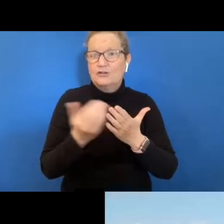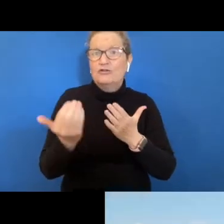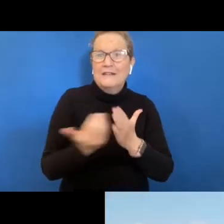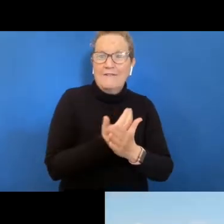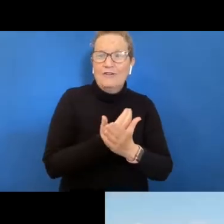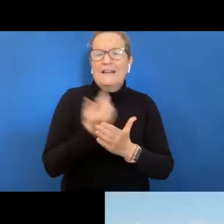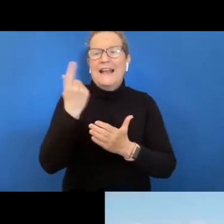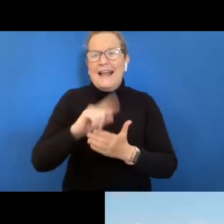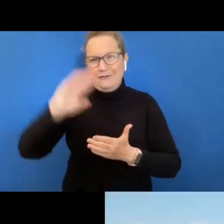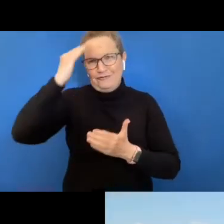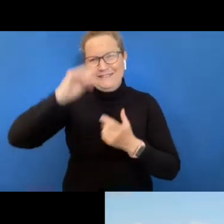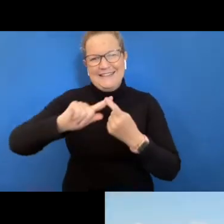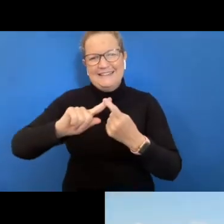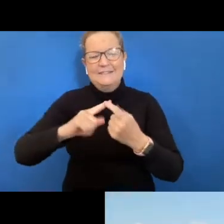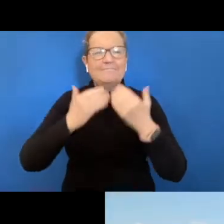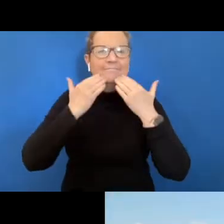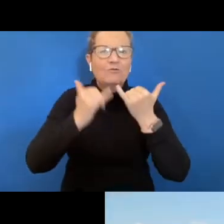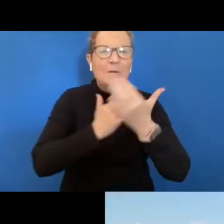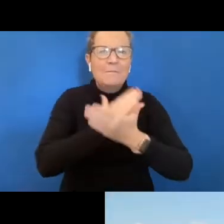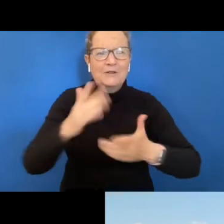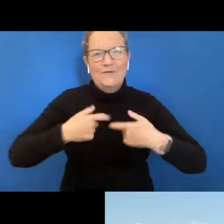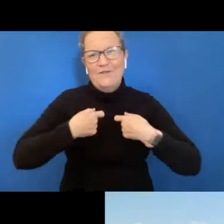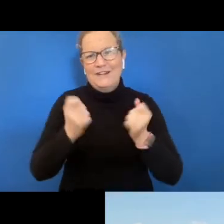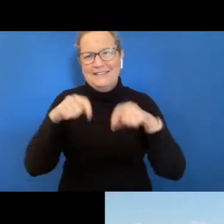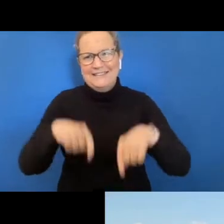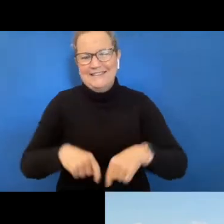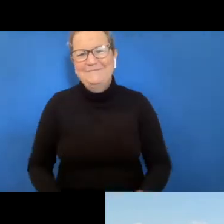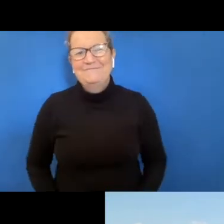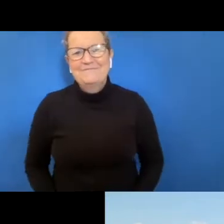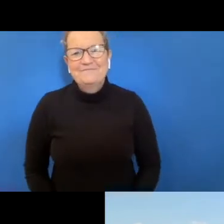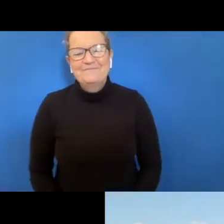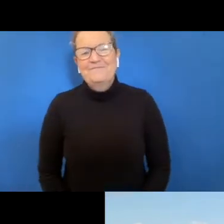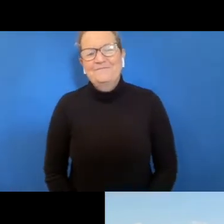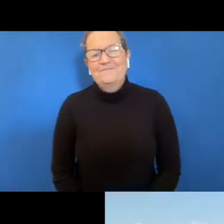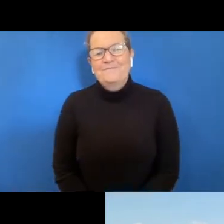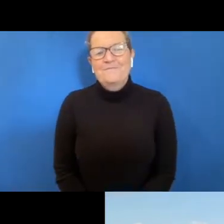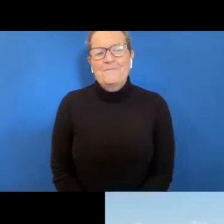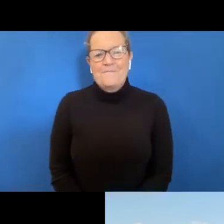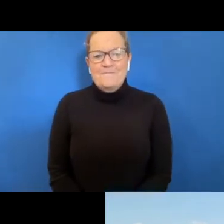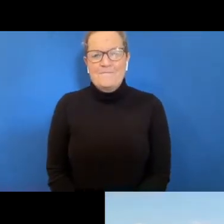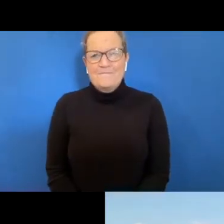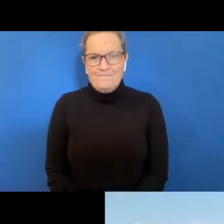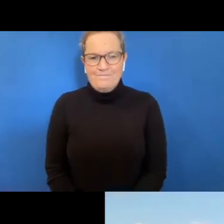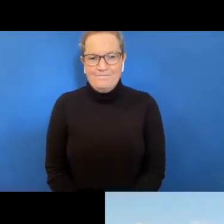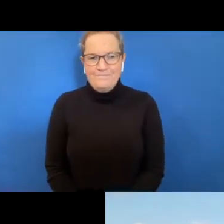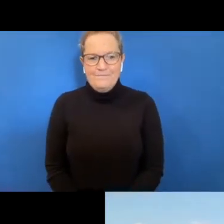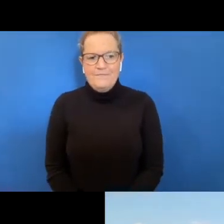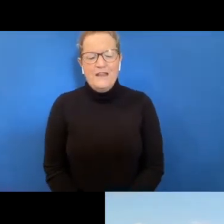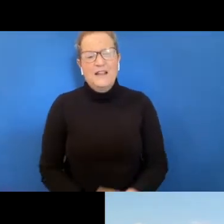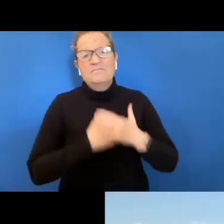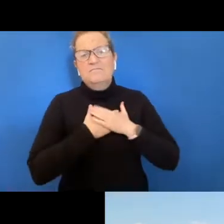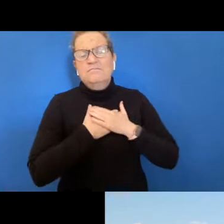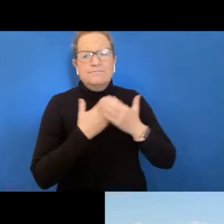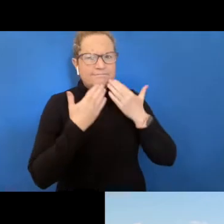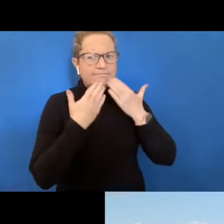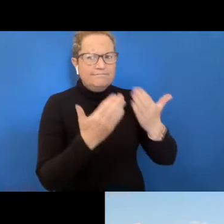resilience thank you very much for having me here thanks so much uncle tony and